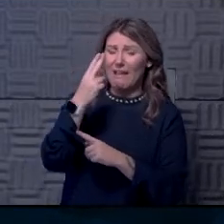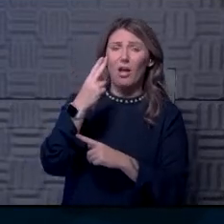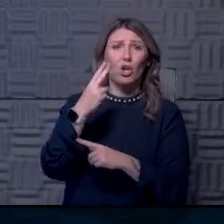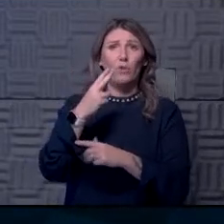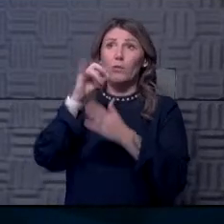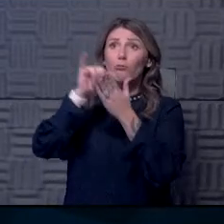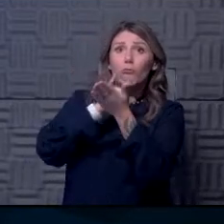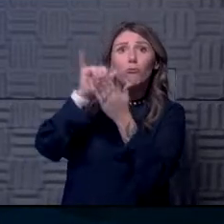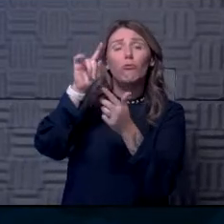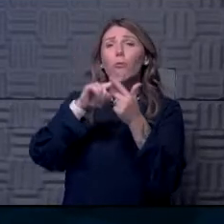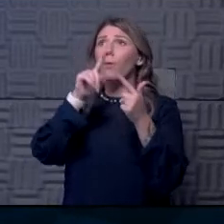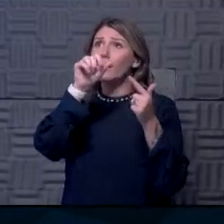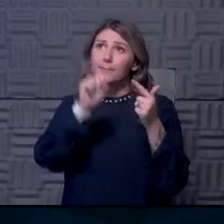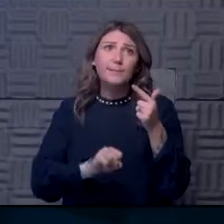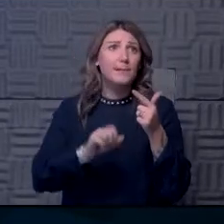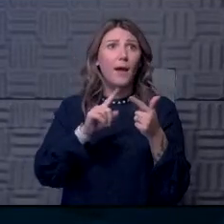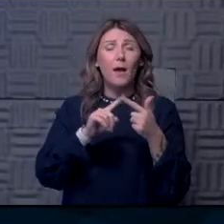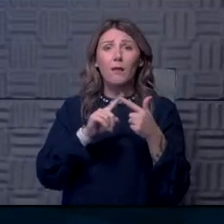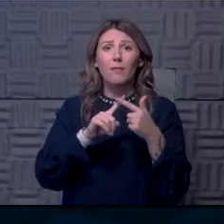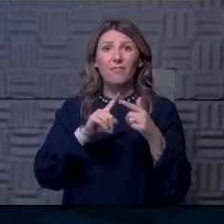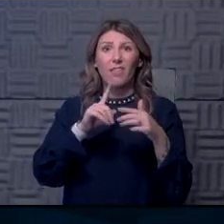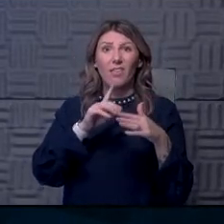the South in July and August.